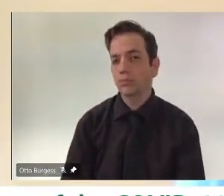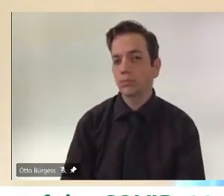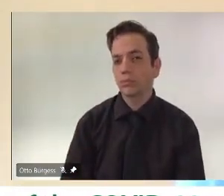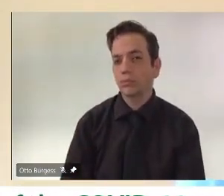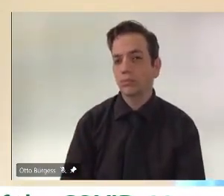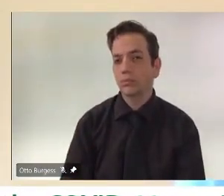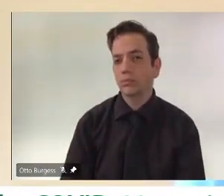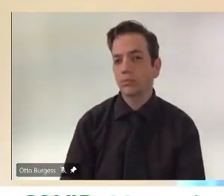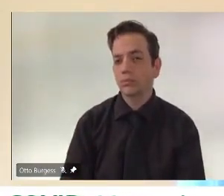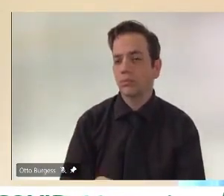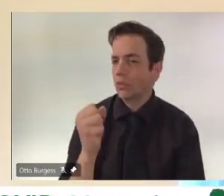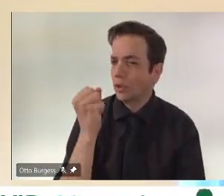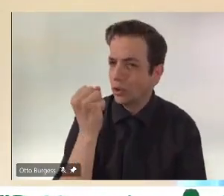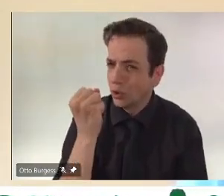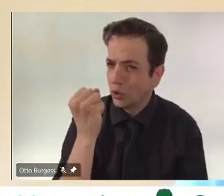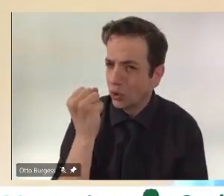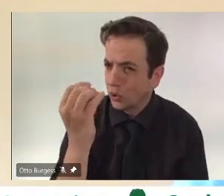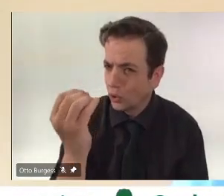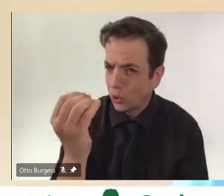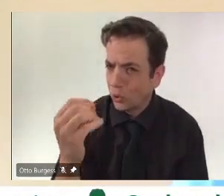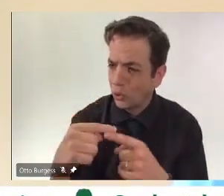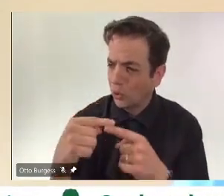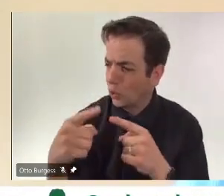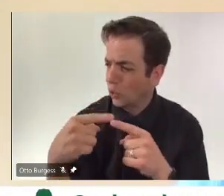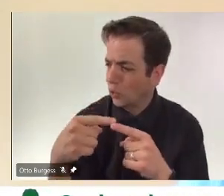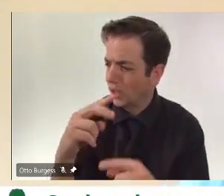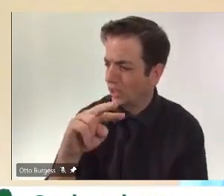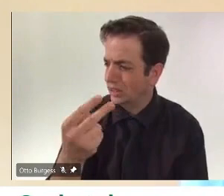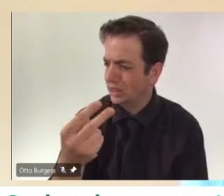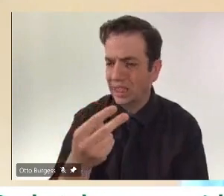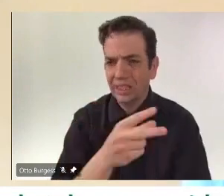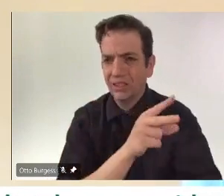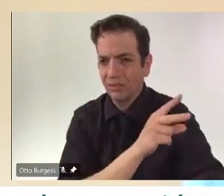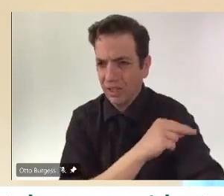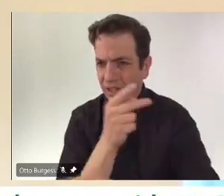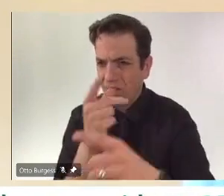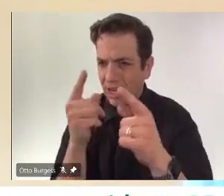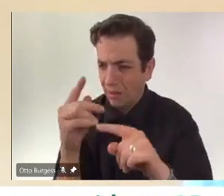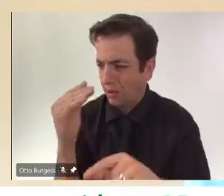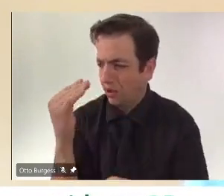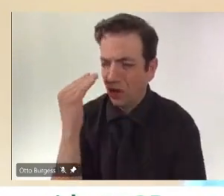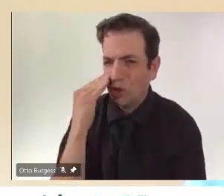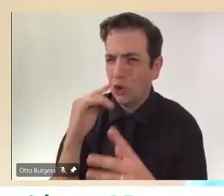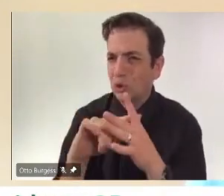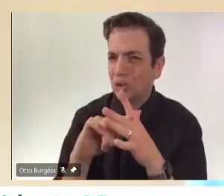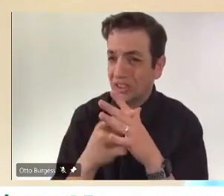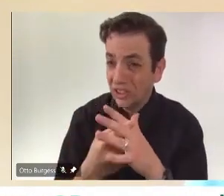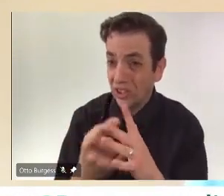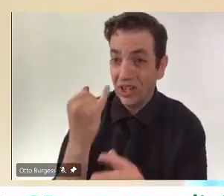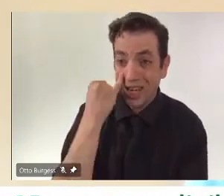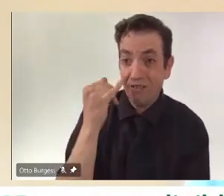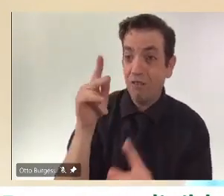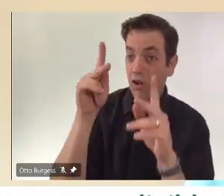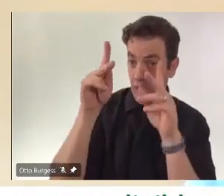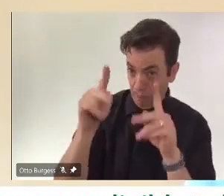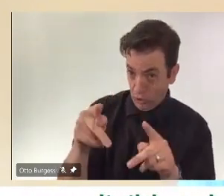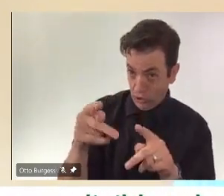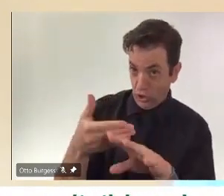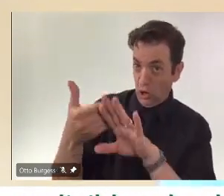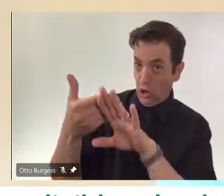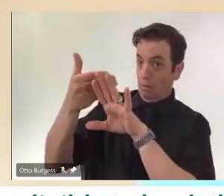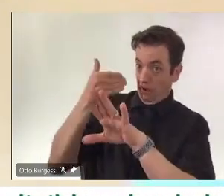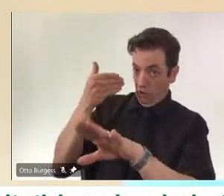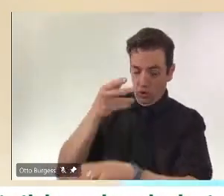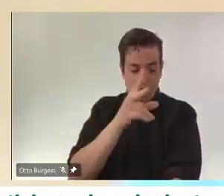dose schedule, I mean, I know it's already begun, but for those who received AstraZeneca as their first vaccine dose, will there be a